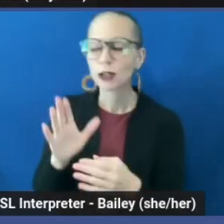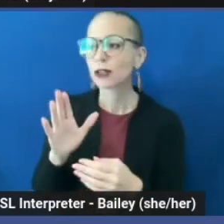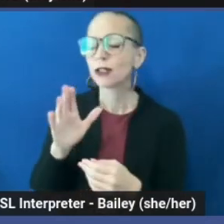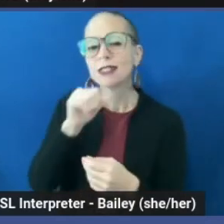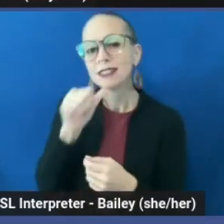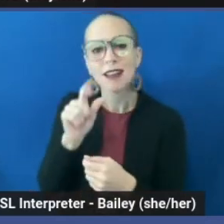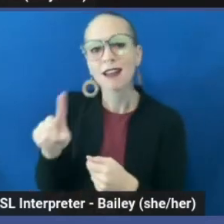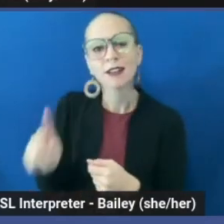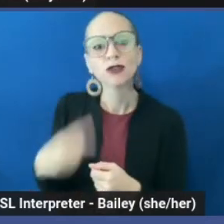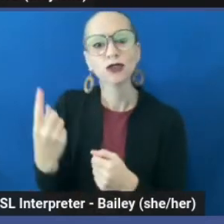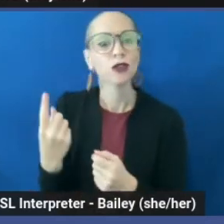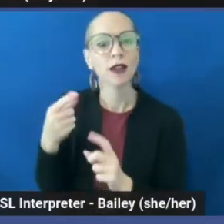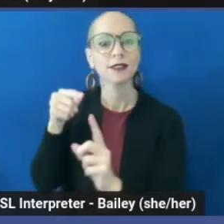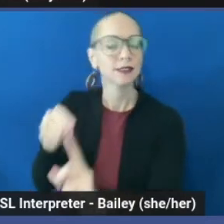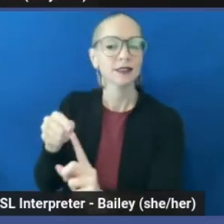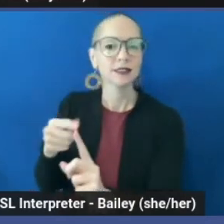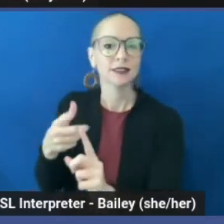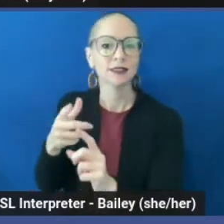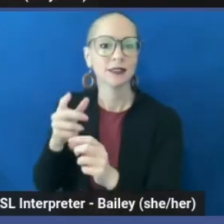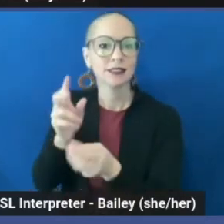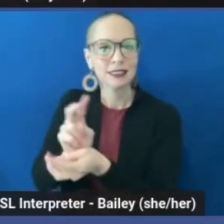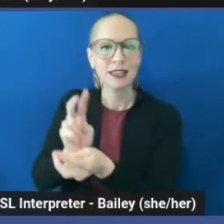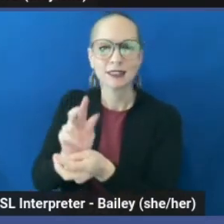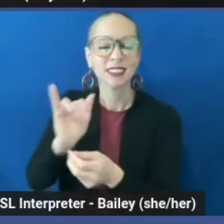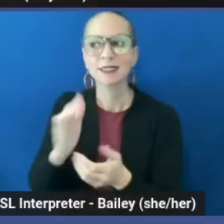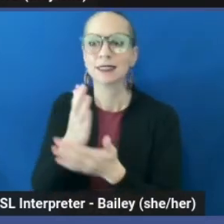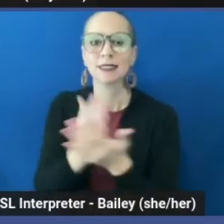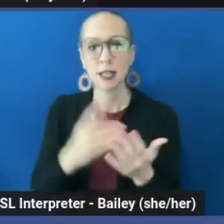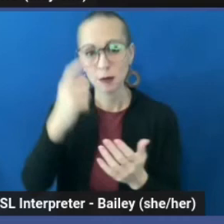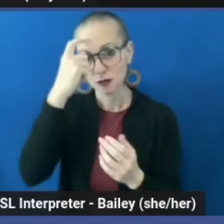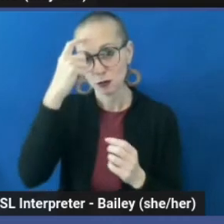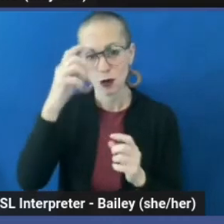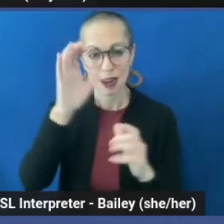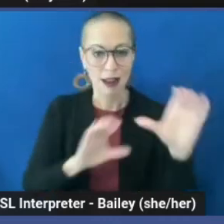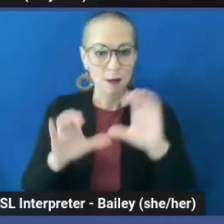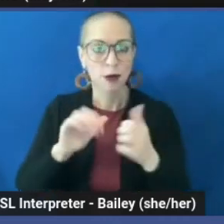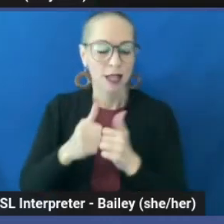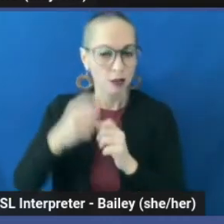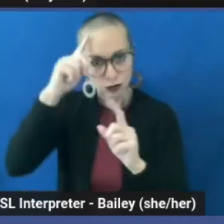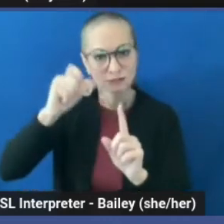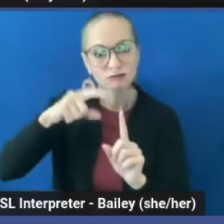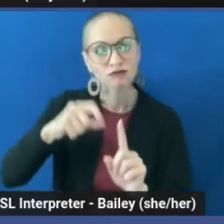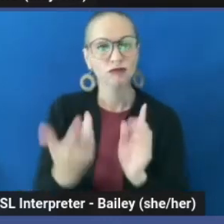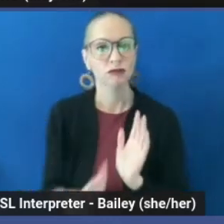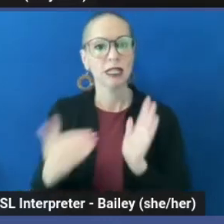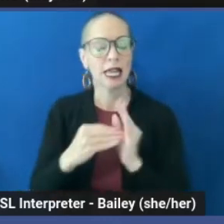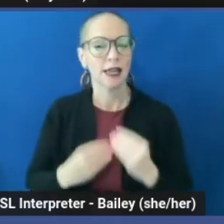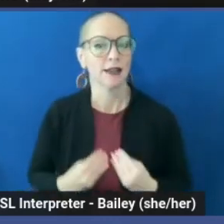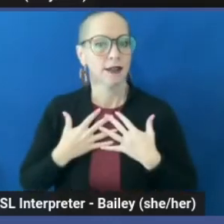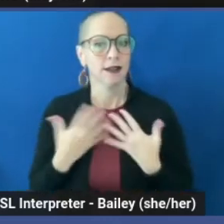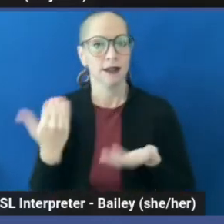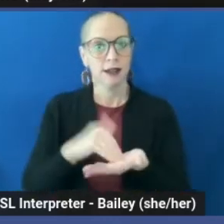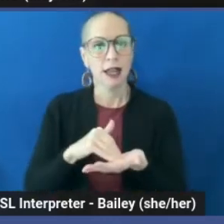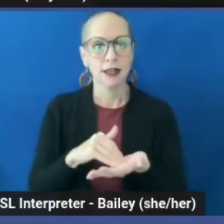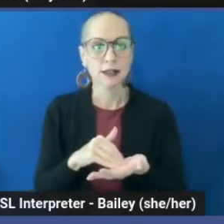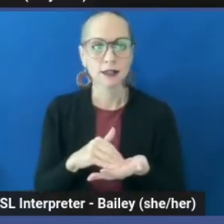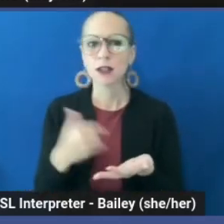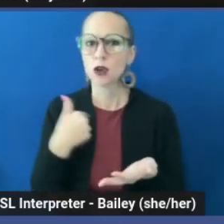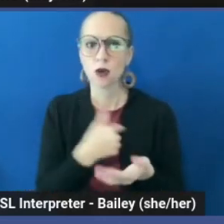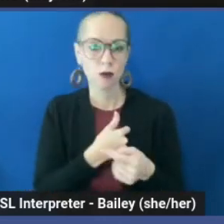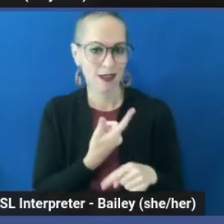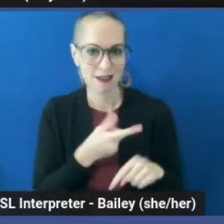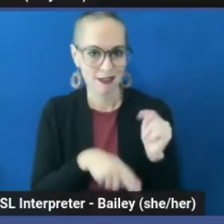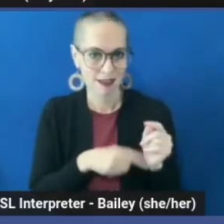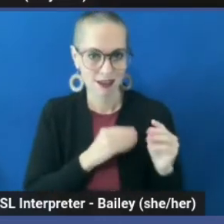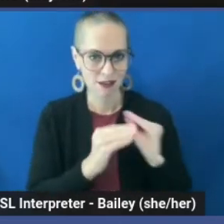about getting some of those feel-good brain chemicals back. And if you are unsure about seeing a sex worker when you are grieving, wait. We can't fix things for